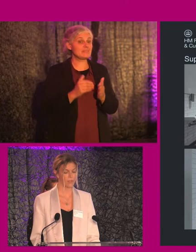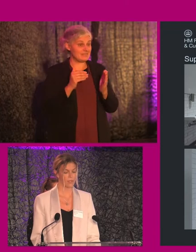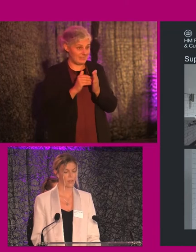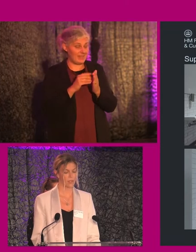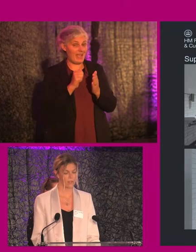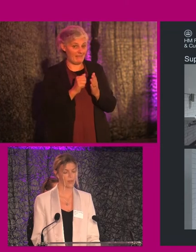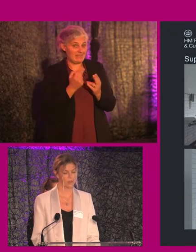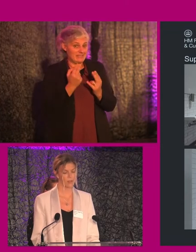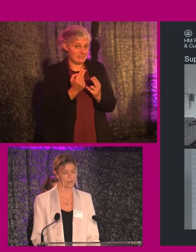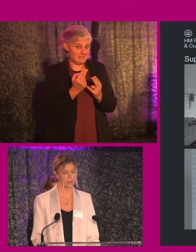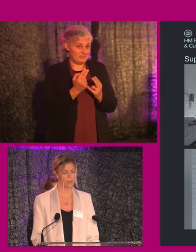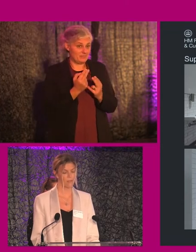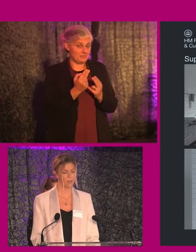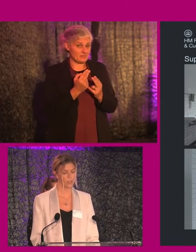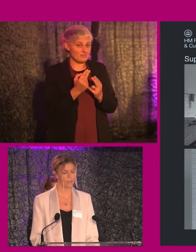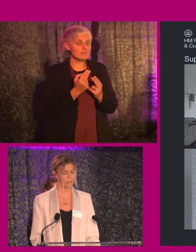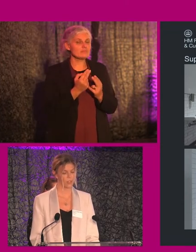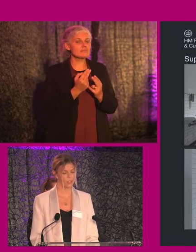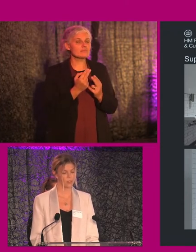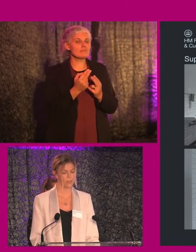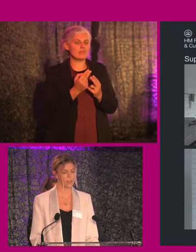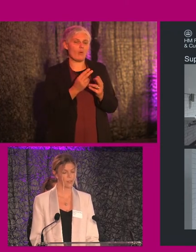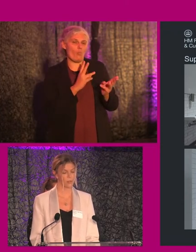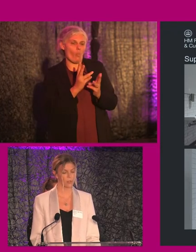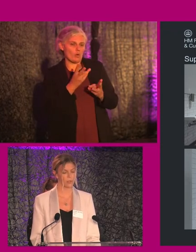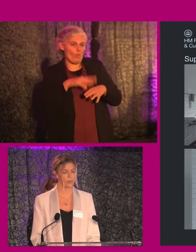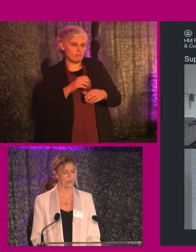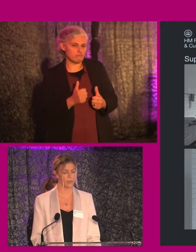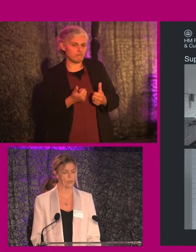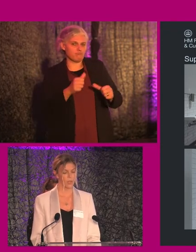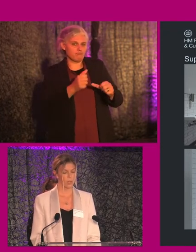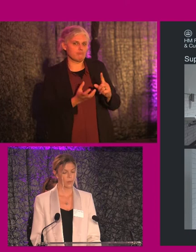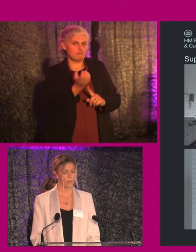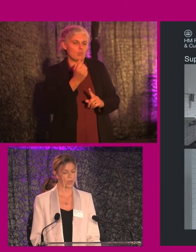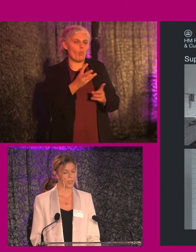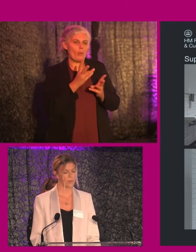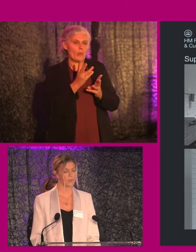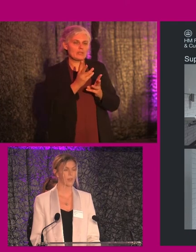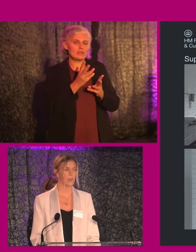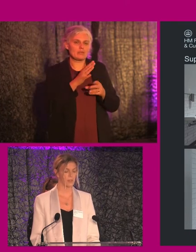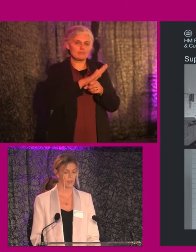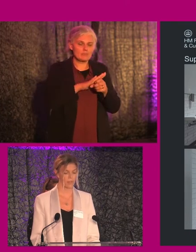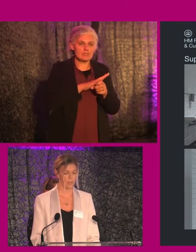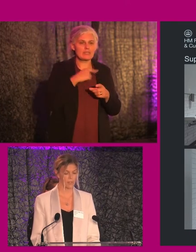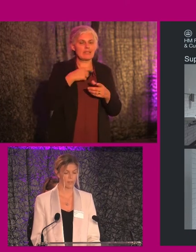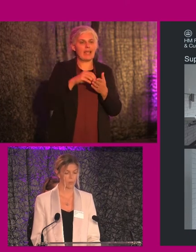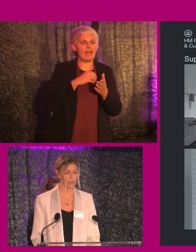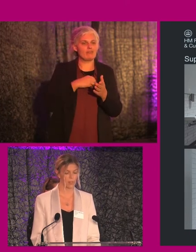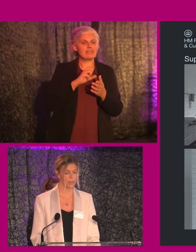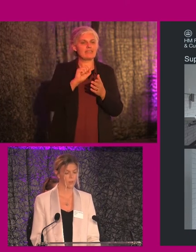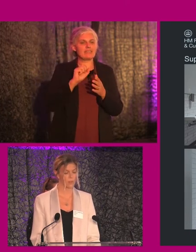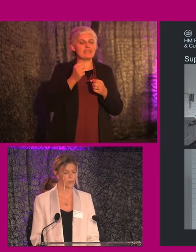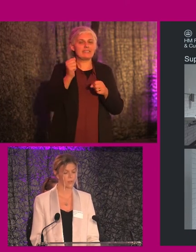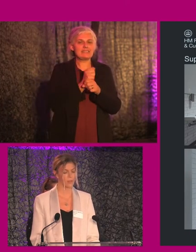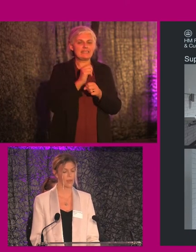the necessarily functional features of the accessible WCs, but if we are using stainless steel fittings in one